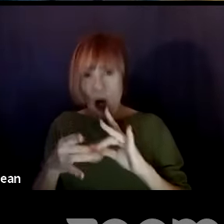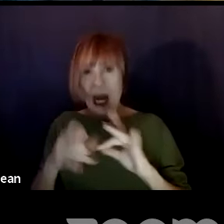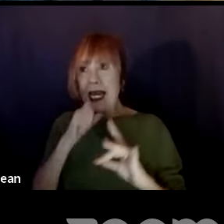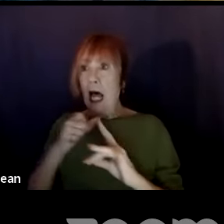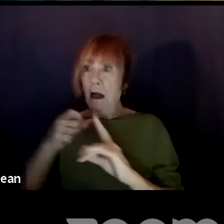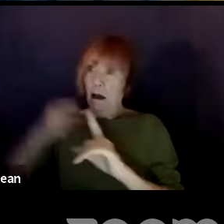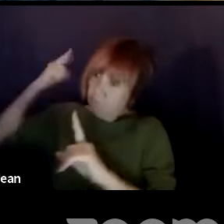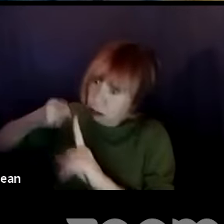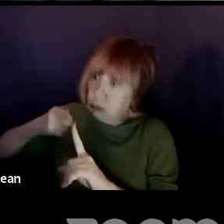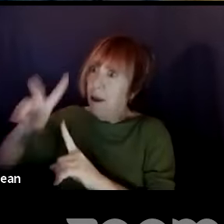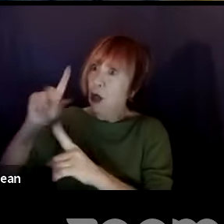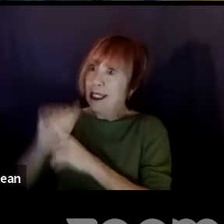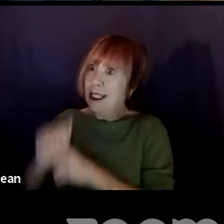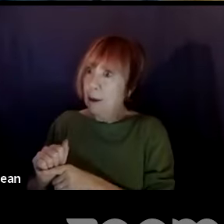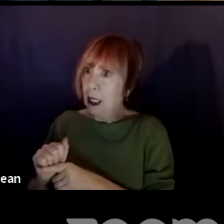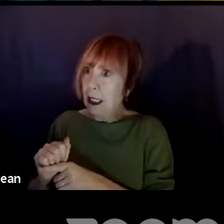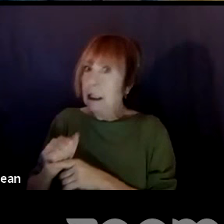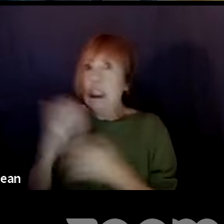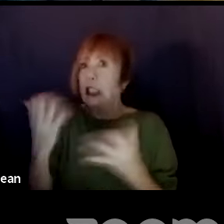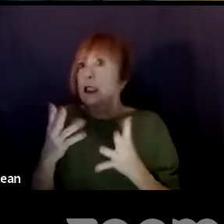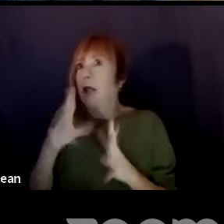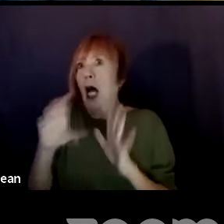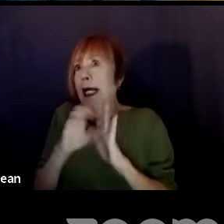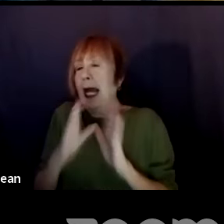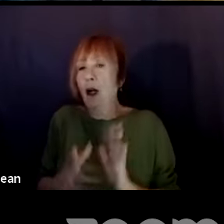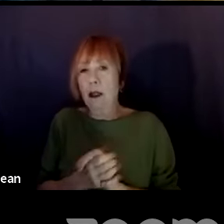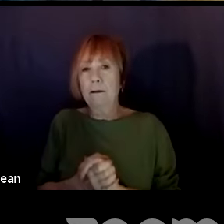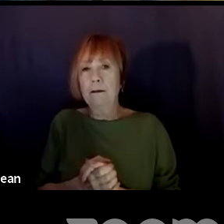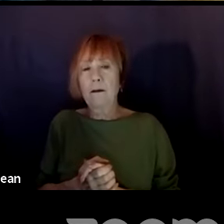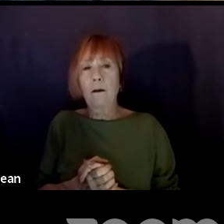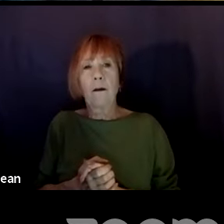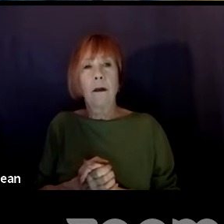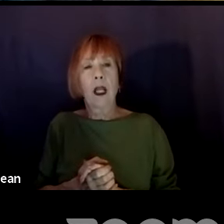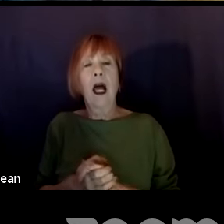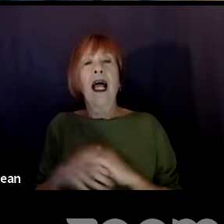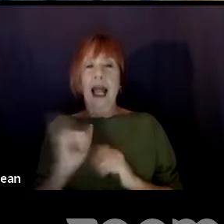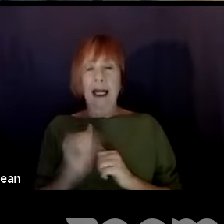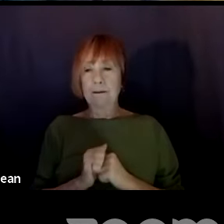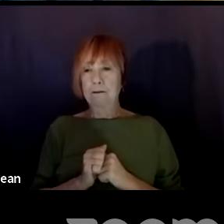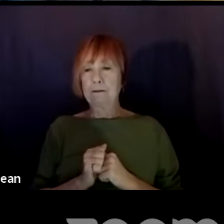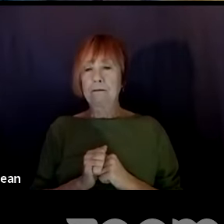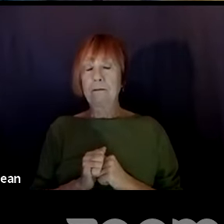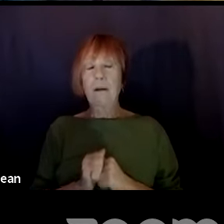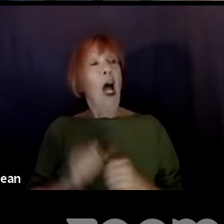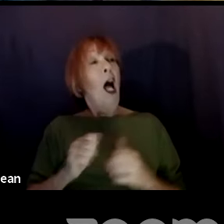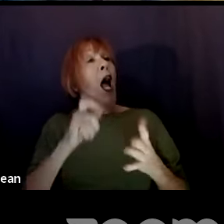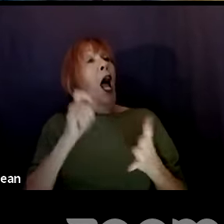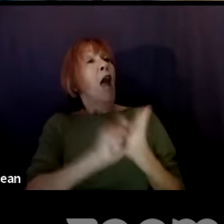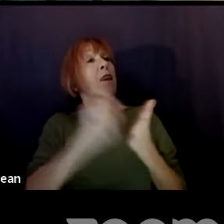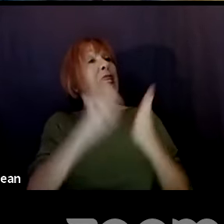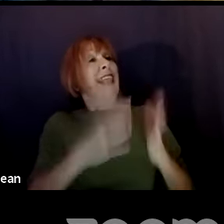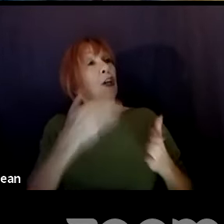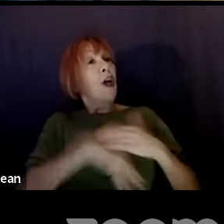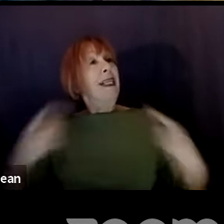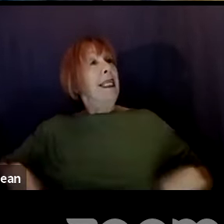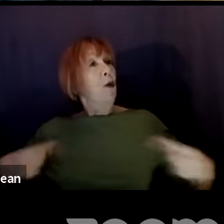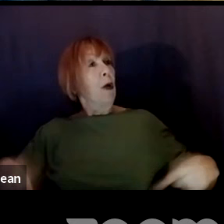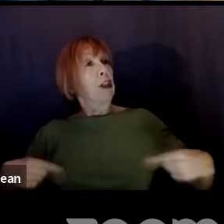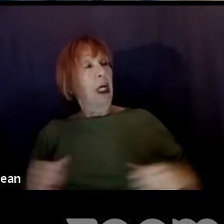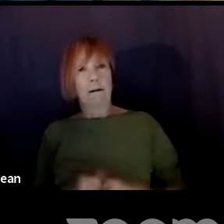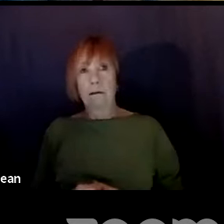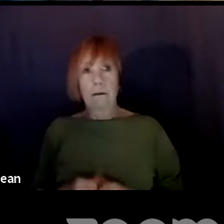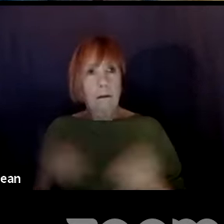Uh, for example, just would write the secretary is in a wheelchair or, uh, somebody else is, uh,